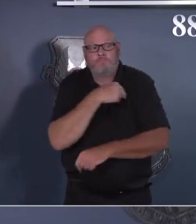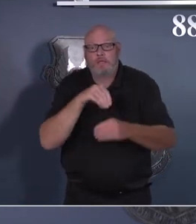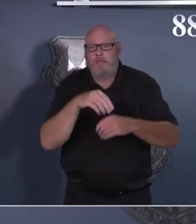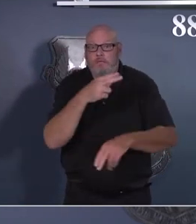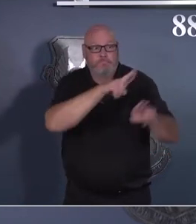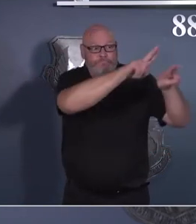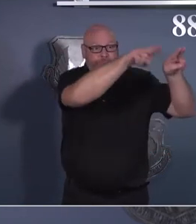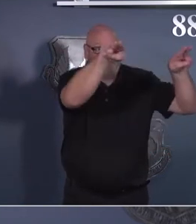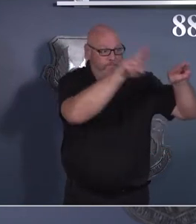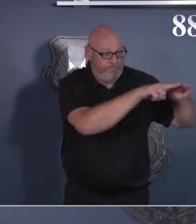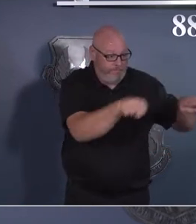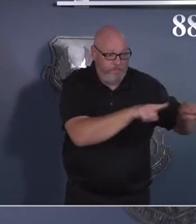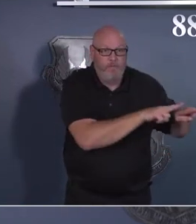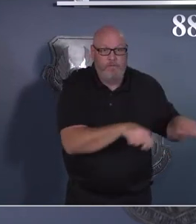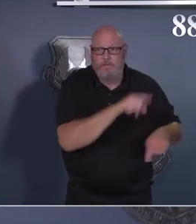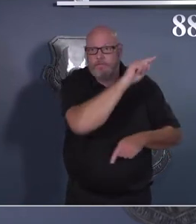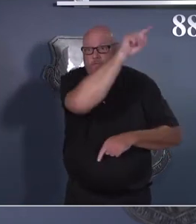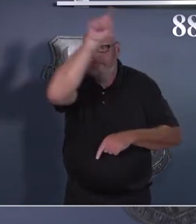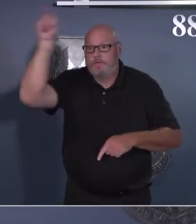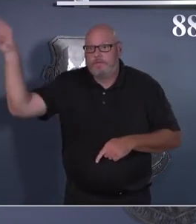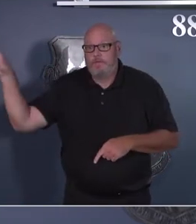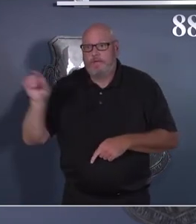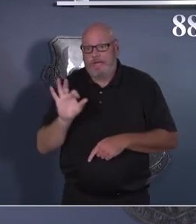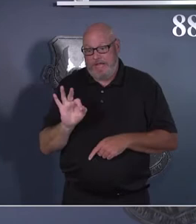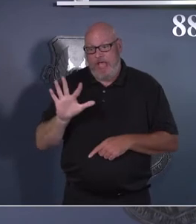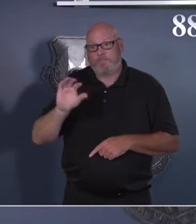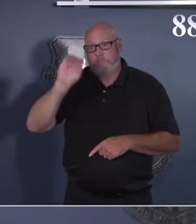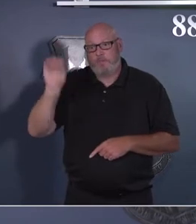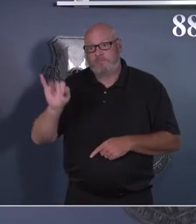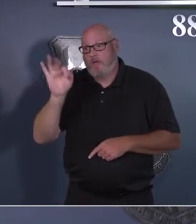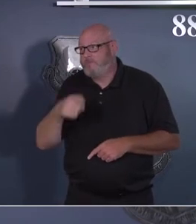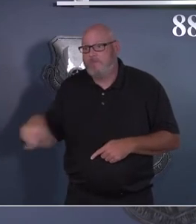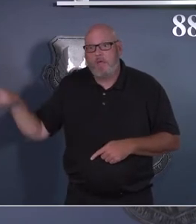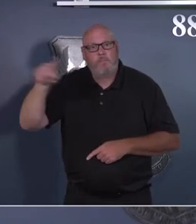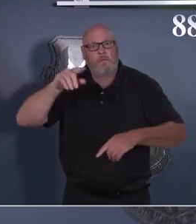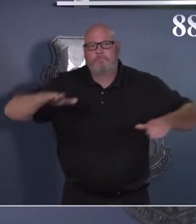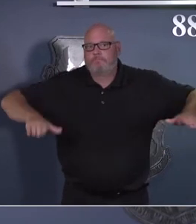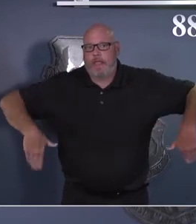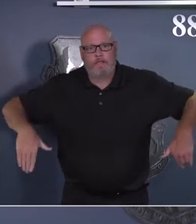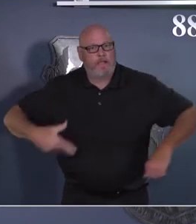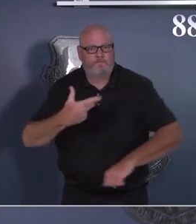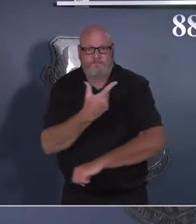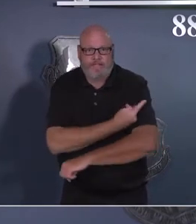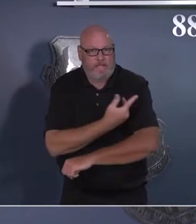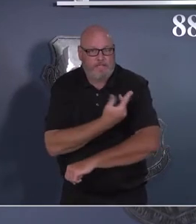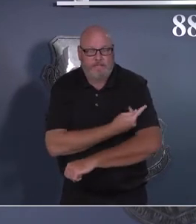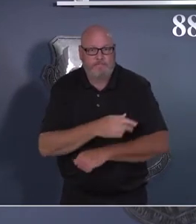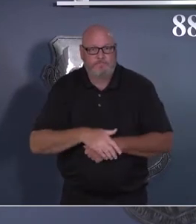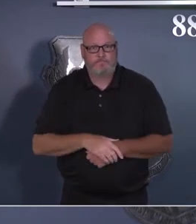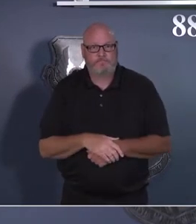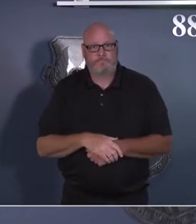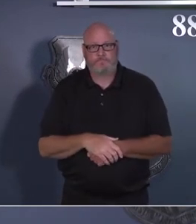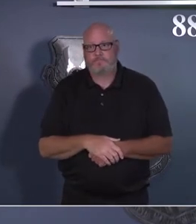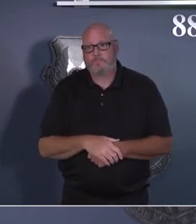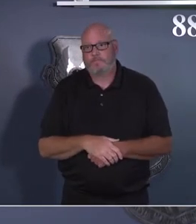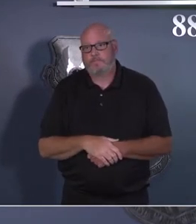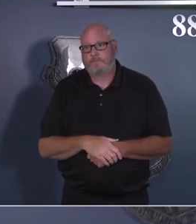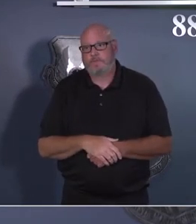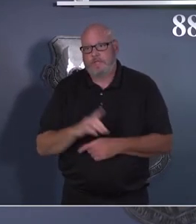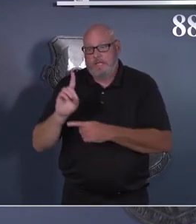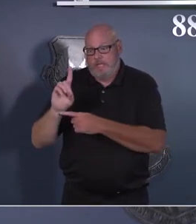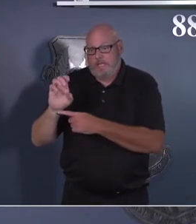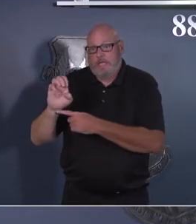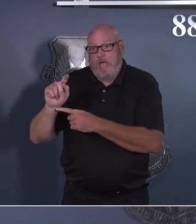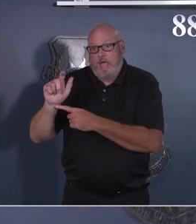area. Yet, there's increasing evidence that the Delta variant may spread more easily from vaccinated people than